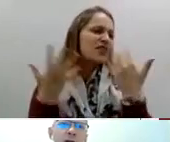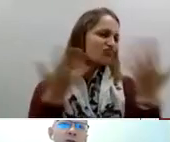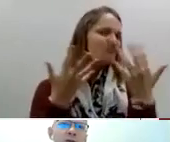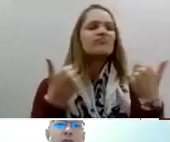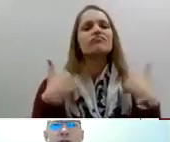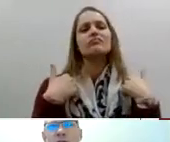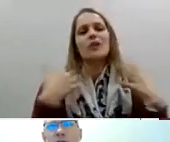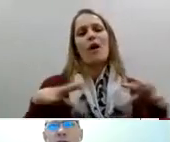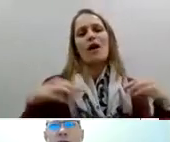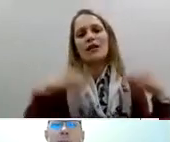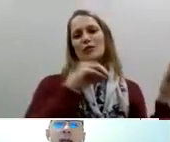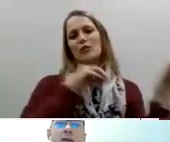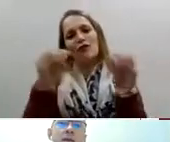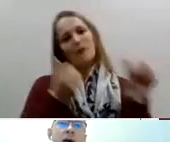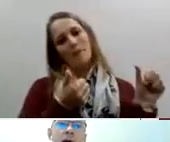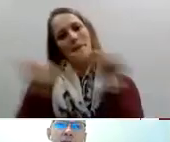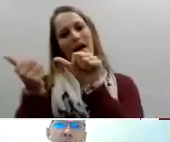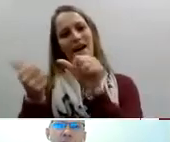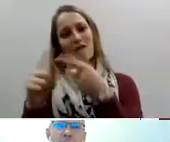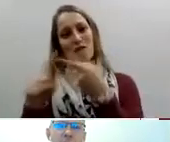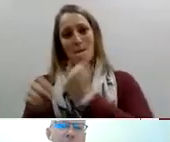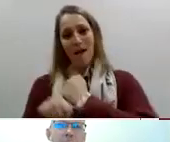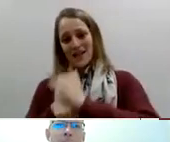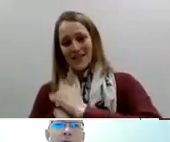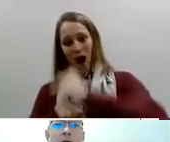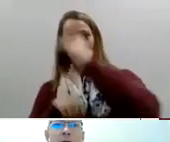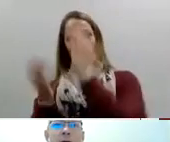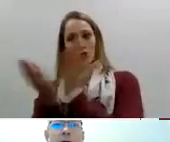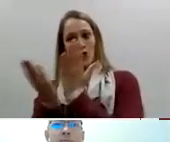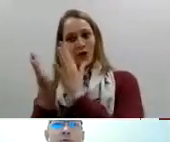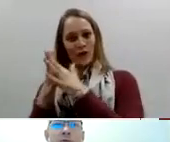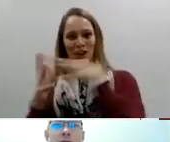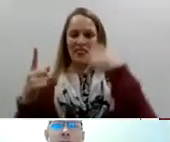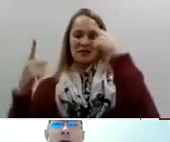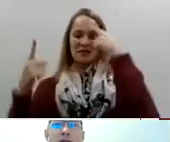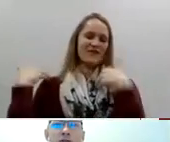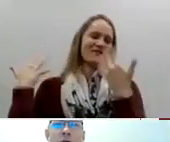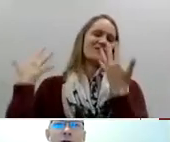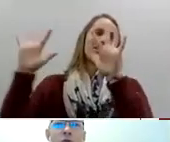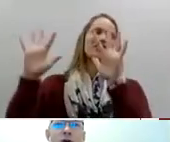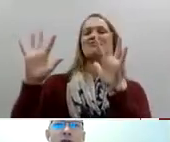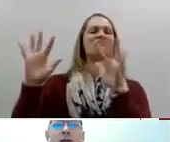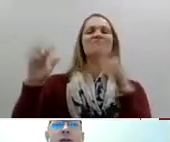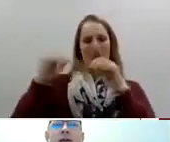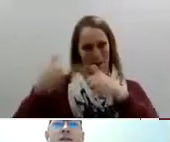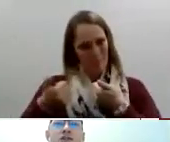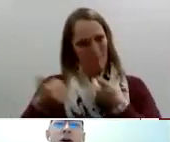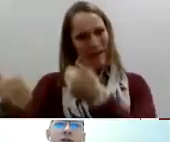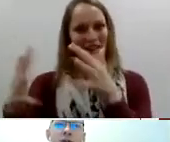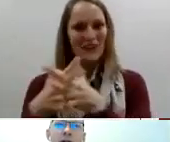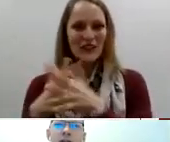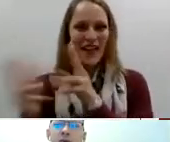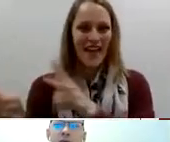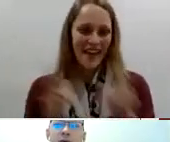Cape Town I was in Fuster and I met my husband and I moved back to where I was in